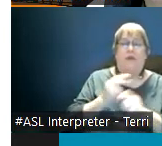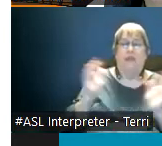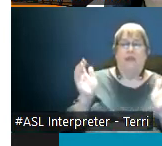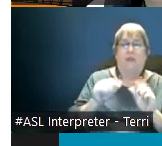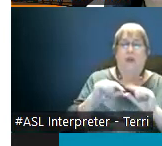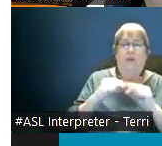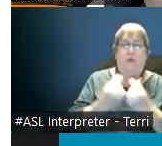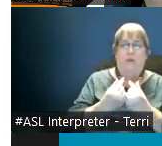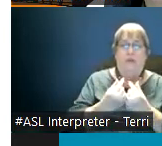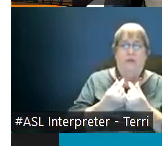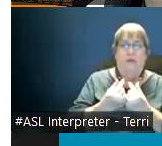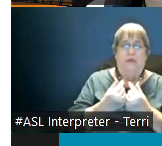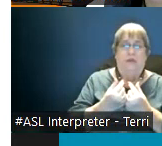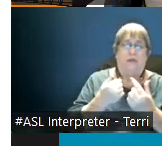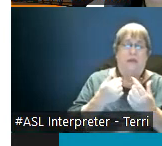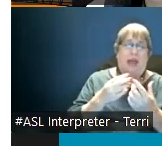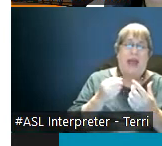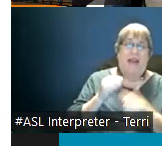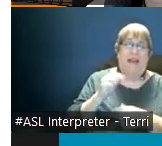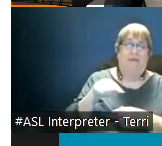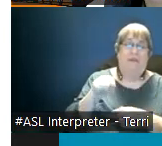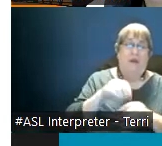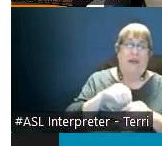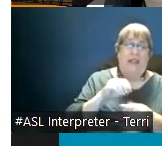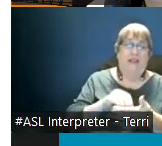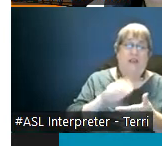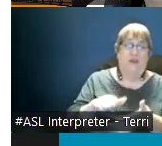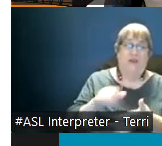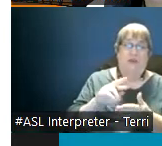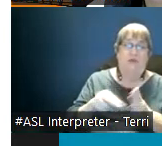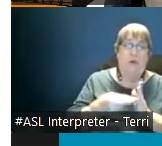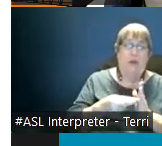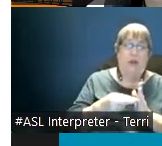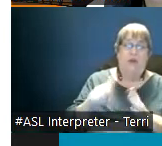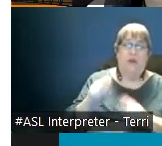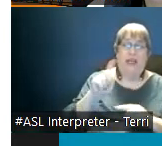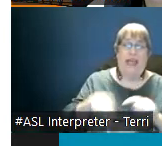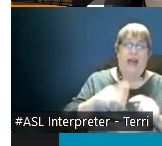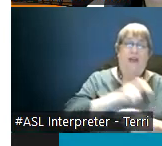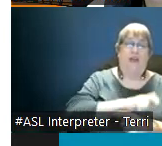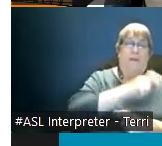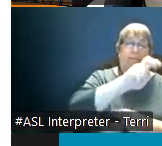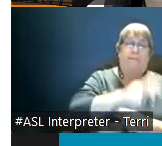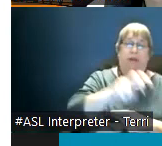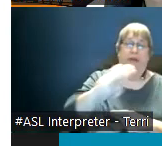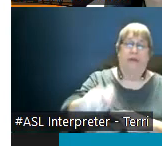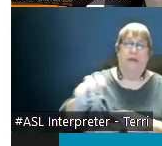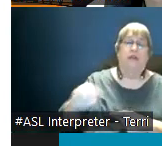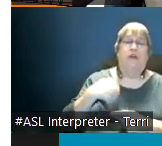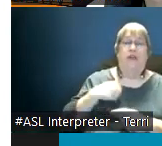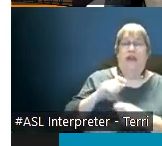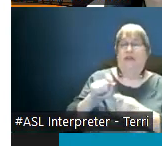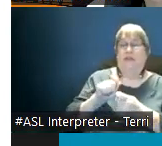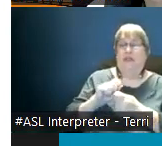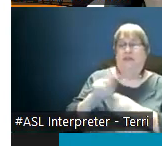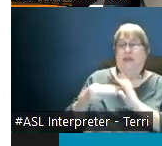like we have group sections and if you're in a student role you can't bounce from group to group so they have a specific role that's called reviewer they're